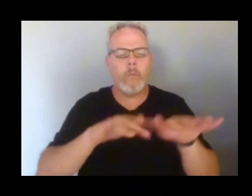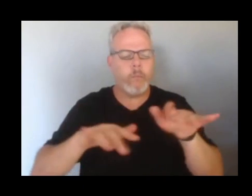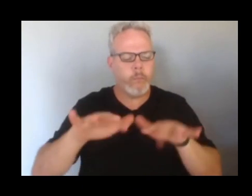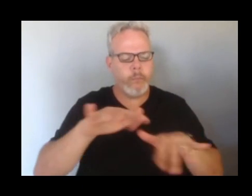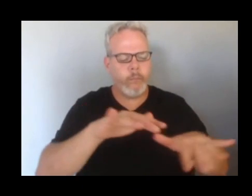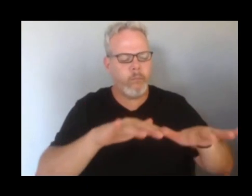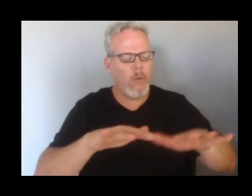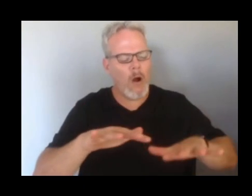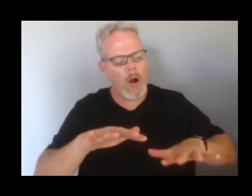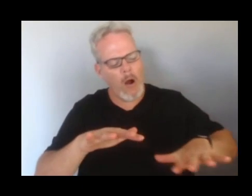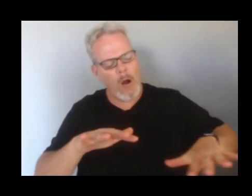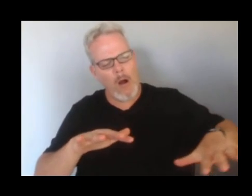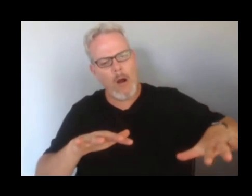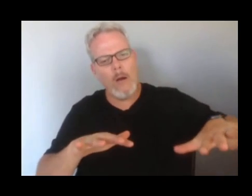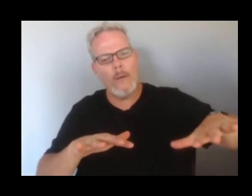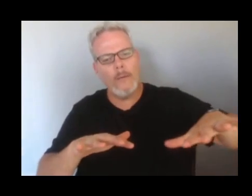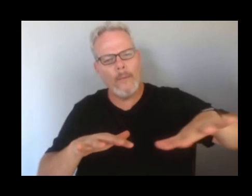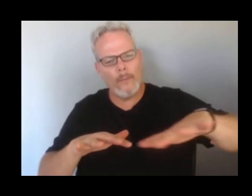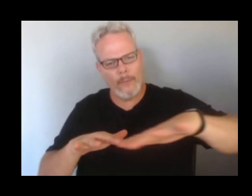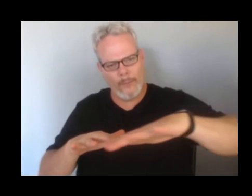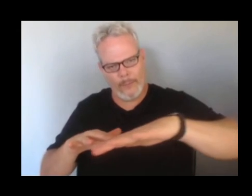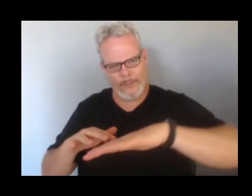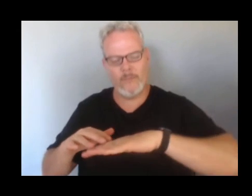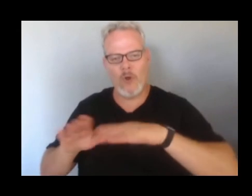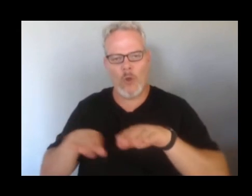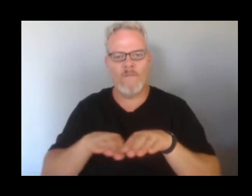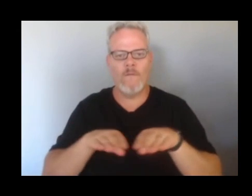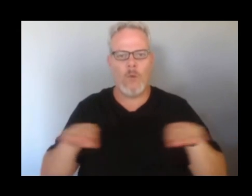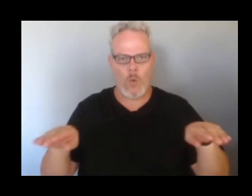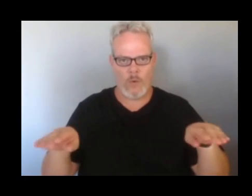ultimately have some ooze-ups on the eastern side of the crater floor as well.